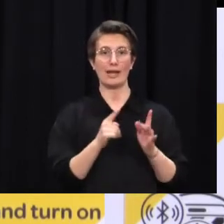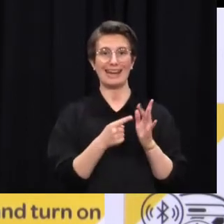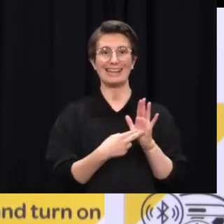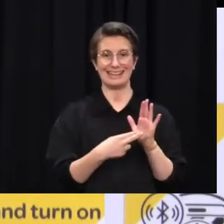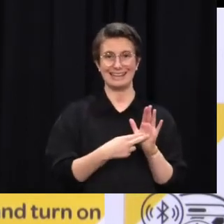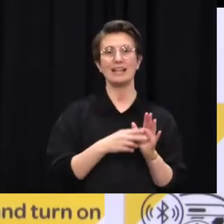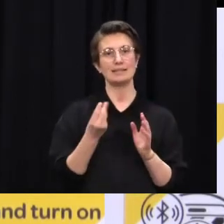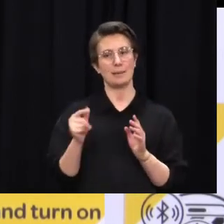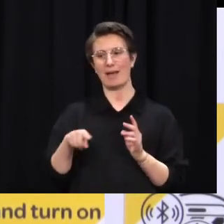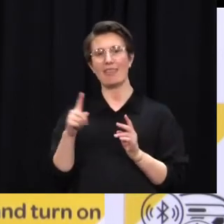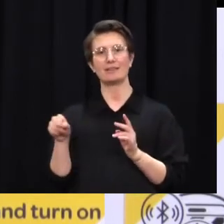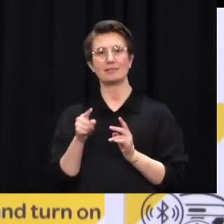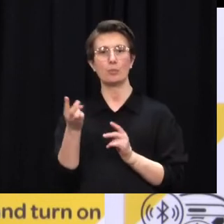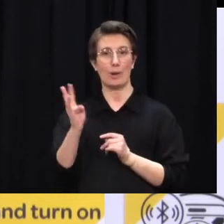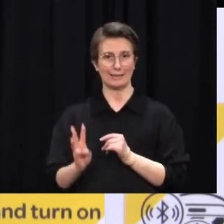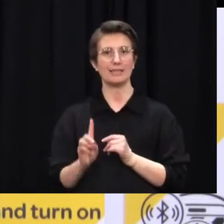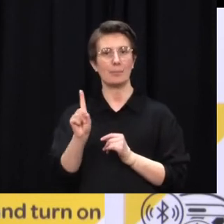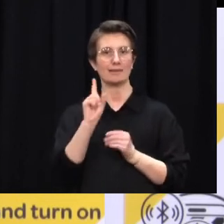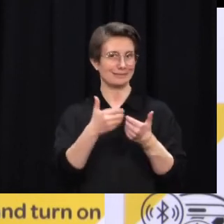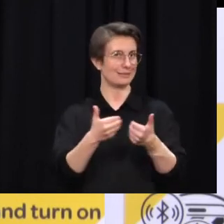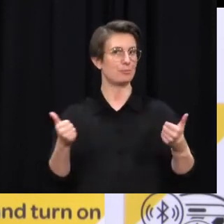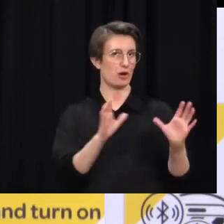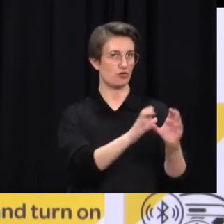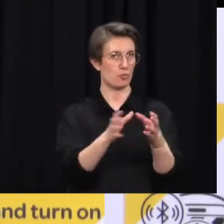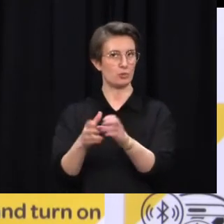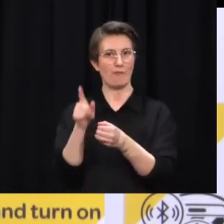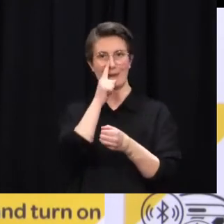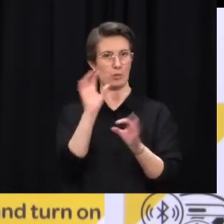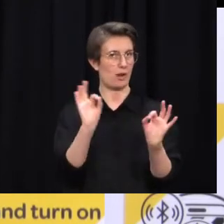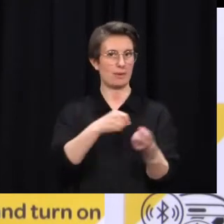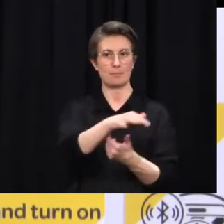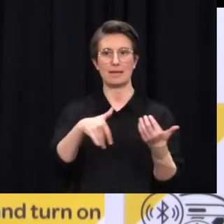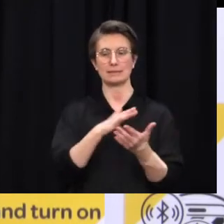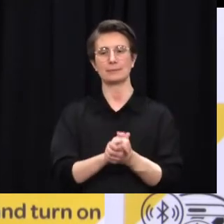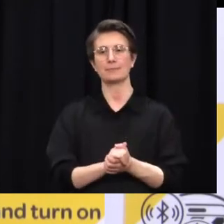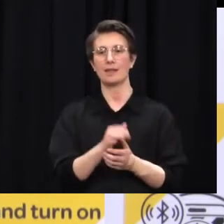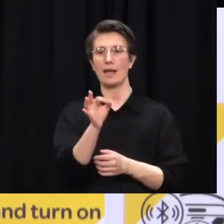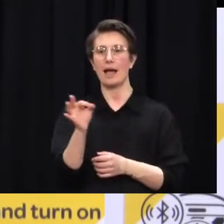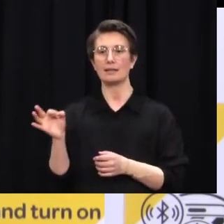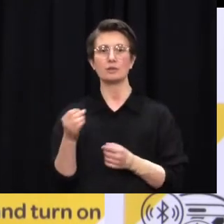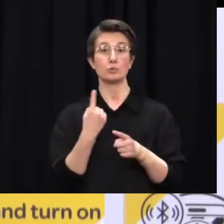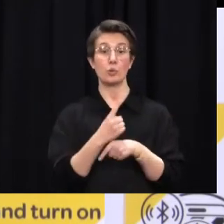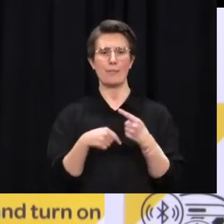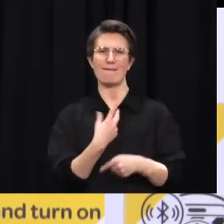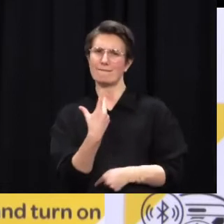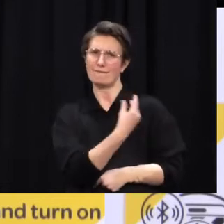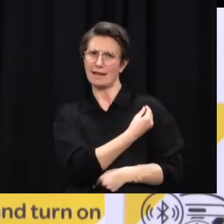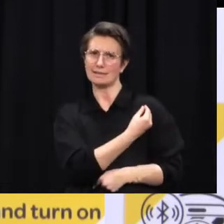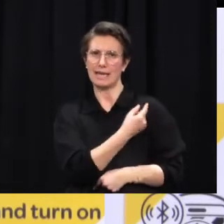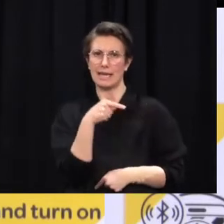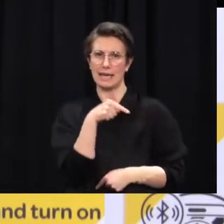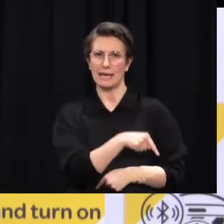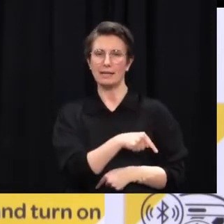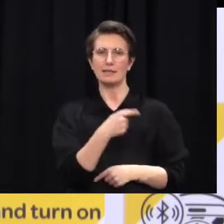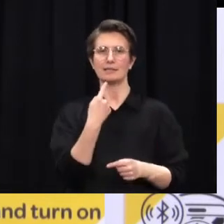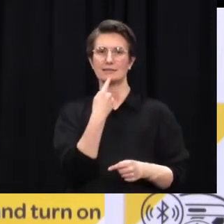booked in three weeks later with the new guidance? Should they be changing that, or as we're in the middle of a pandemic,